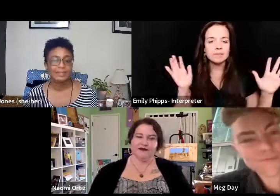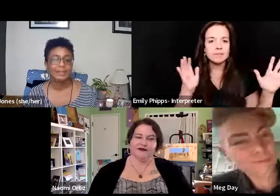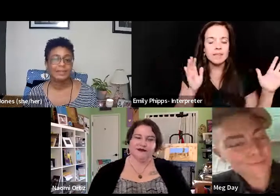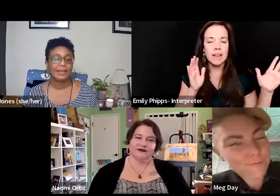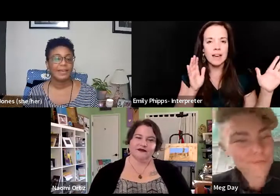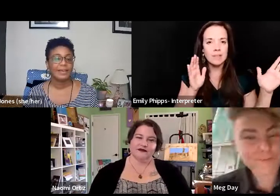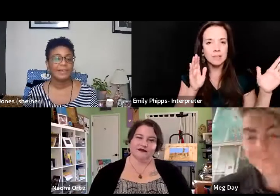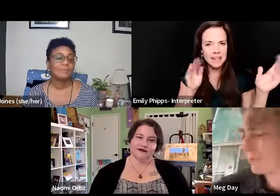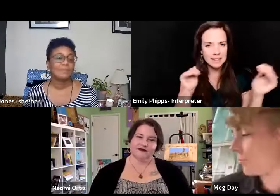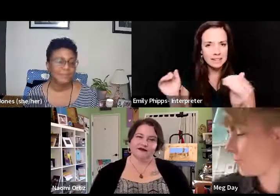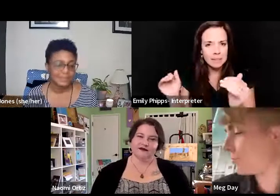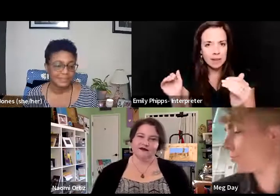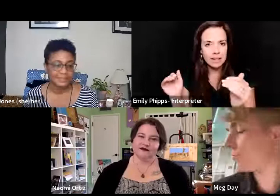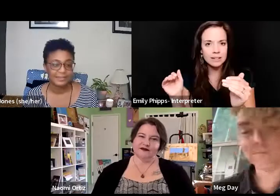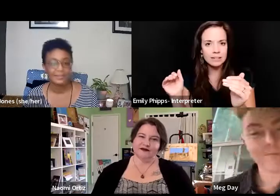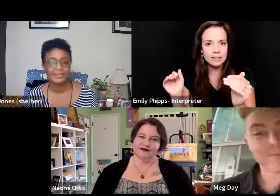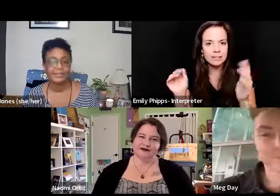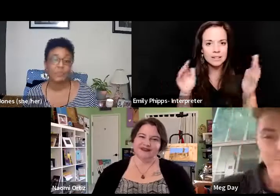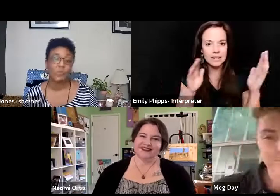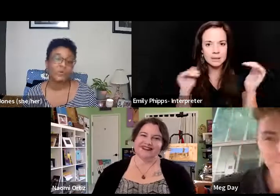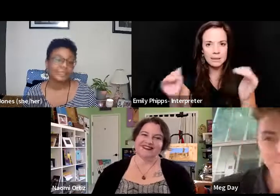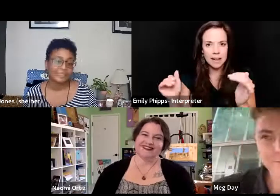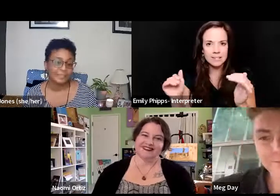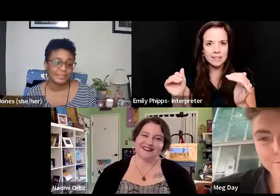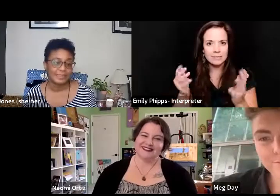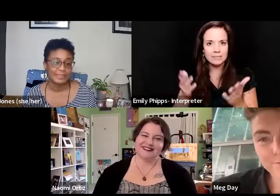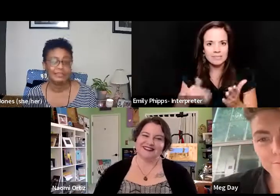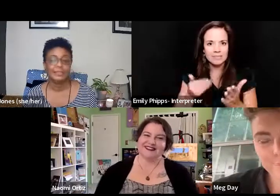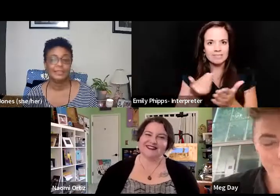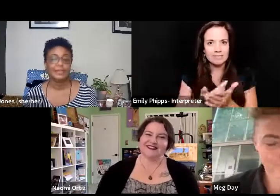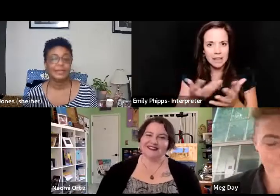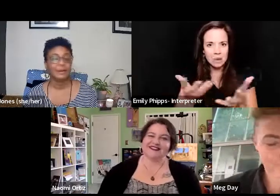and expected and wanted.